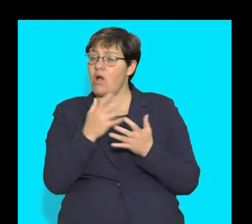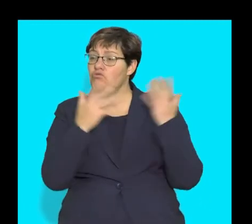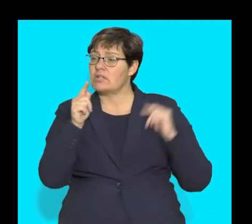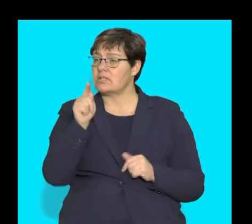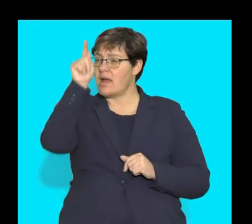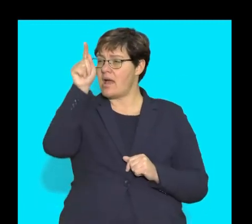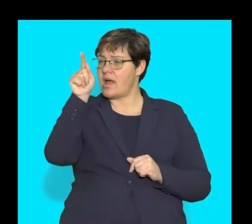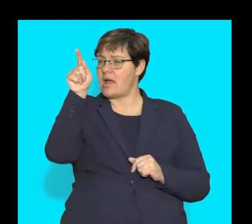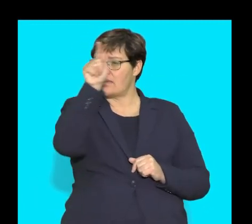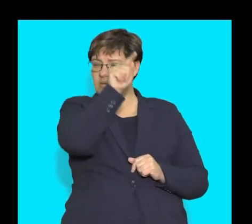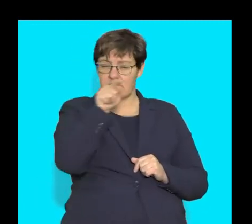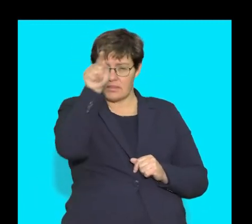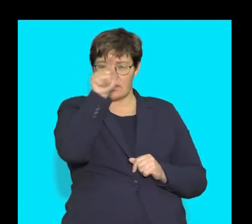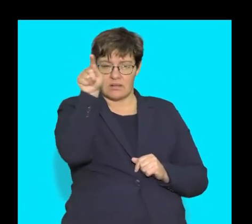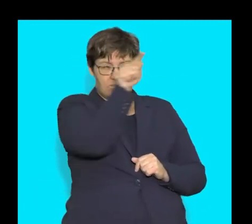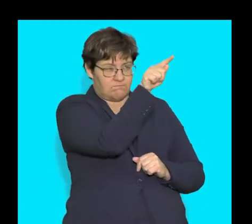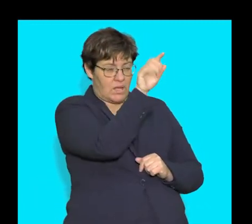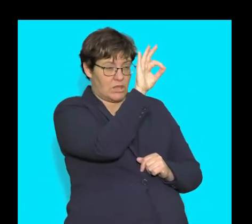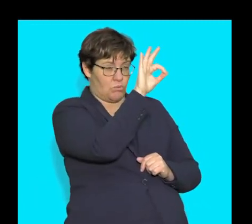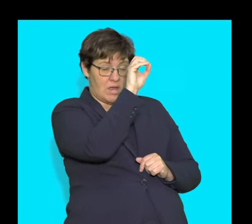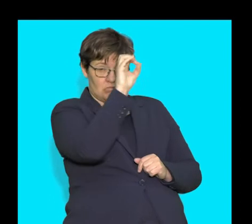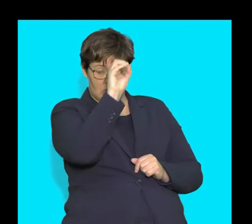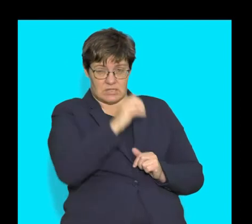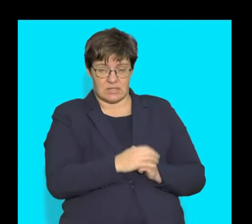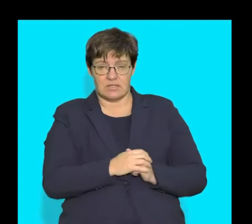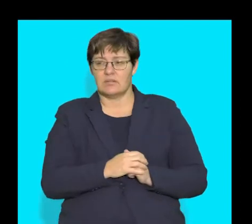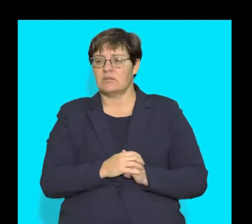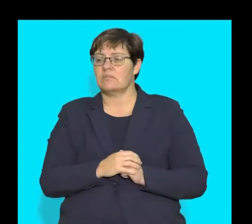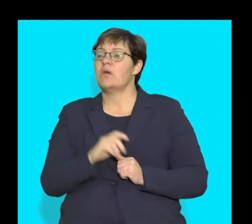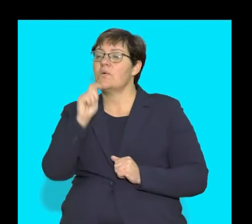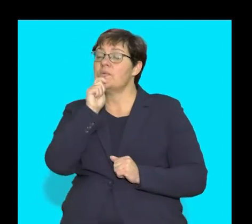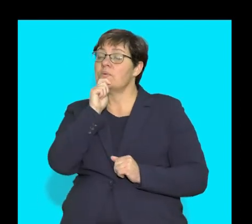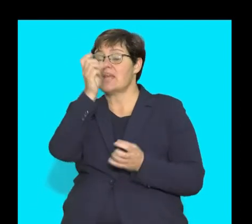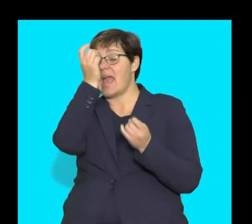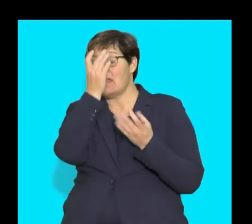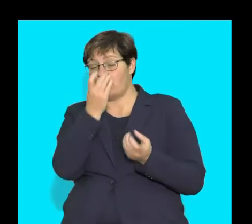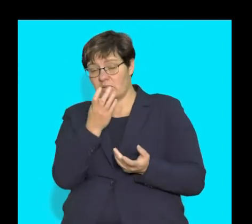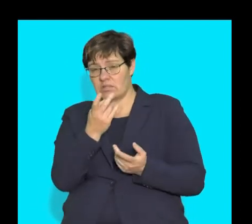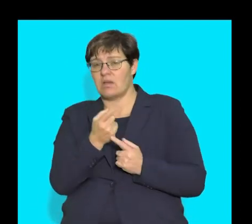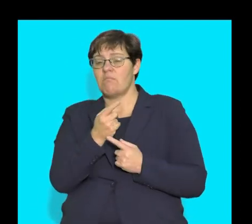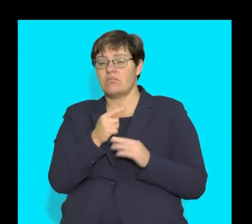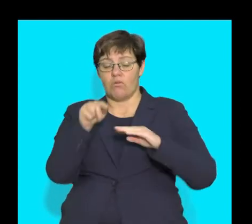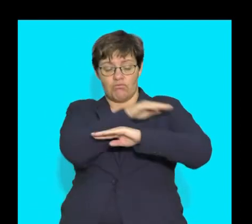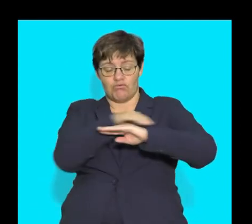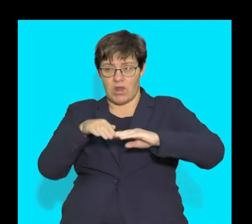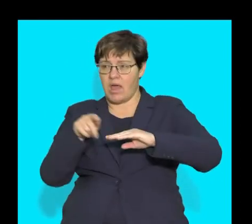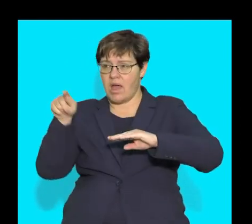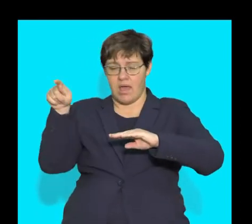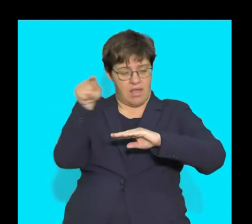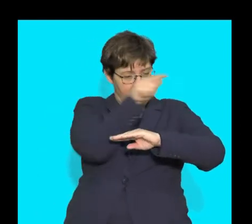the greatest concentration was this point here. And so we've got to use the information and with your rulers,